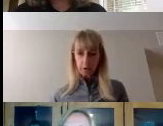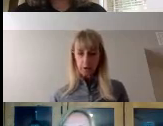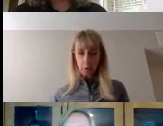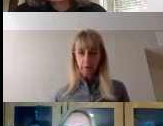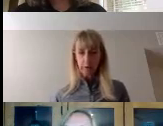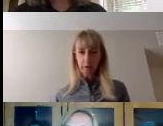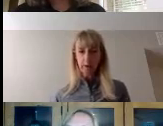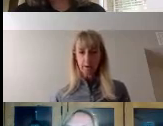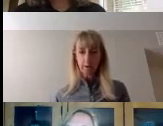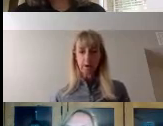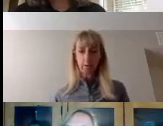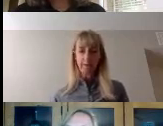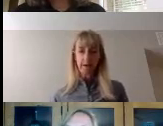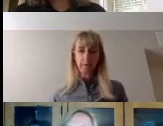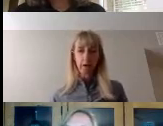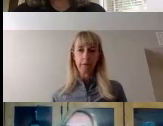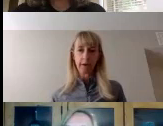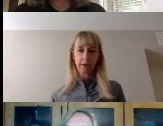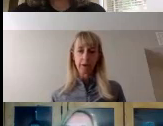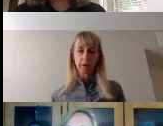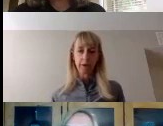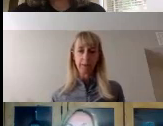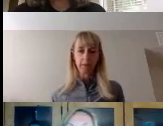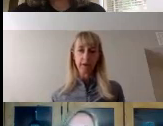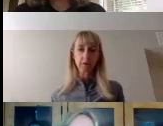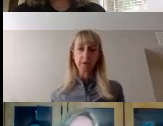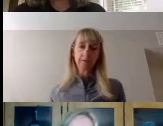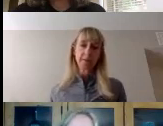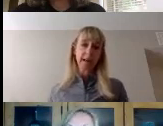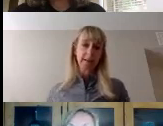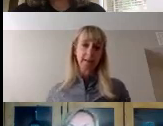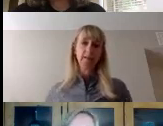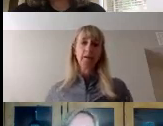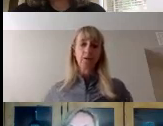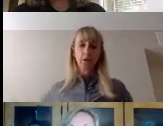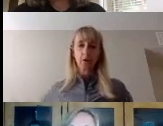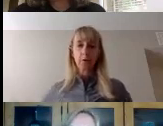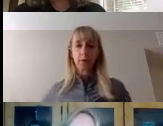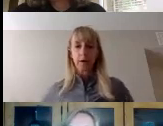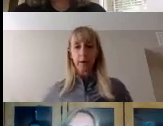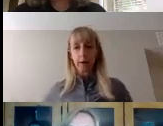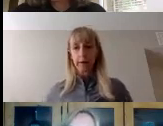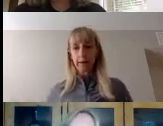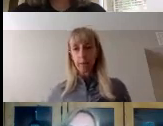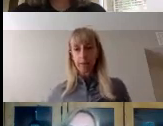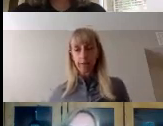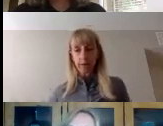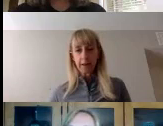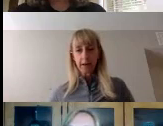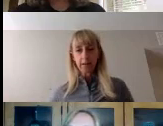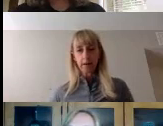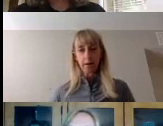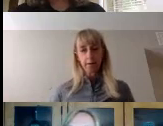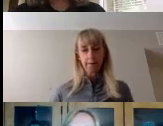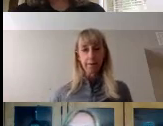so we really covered a very broad range not only in the providers but of the state so i want to thank everyone for